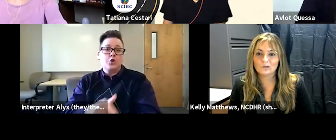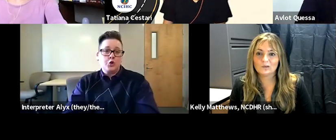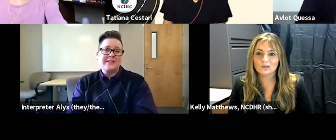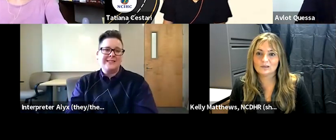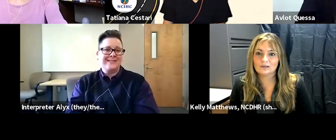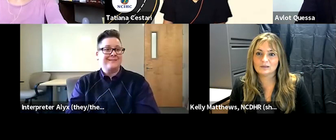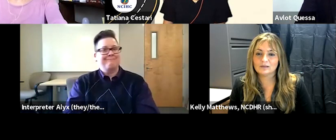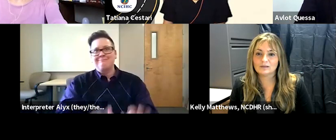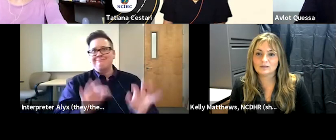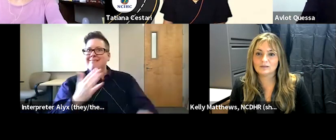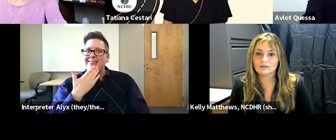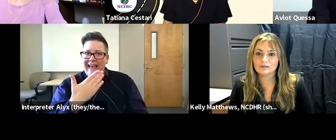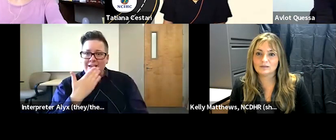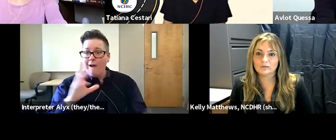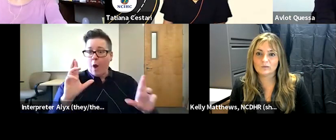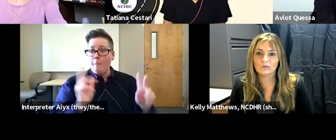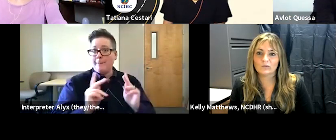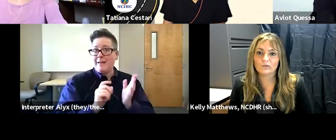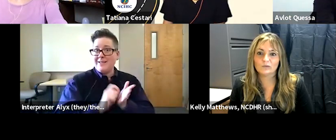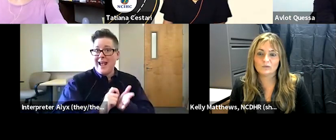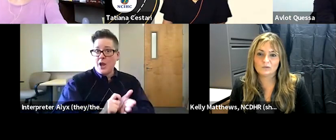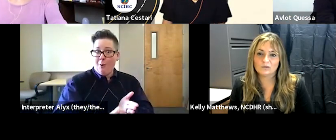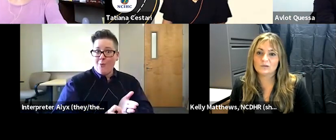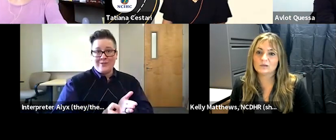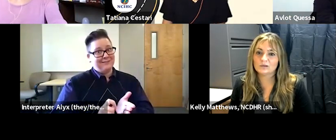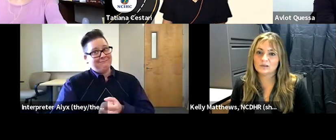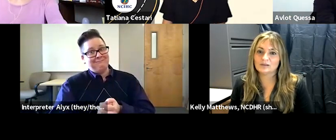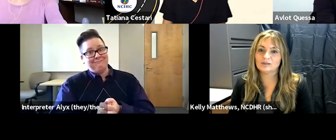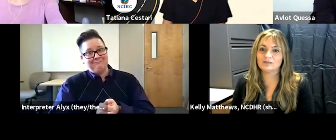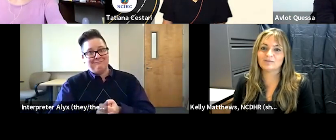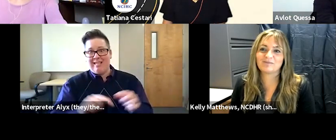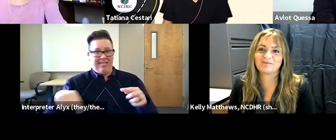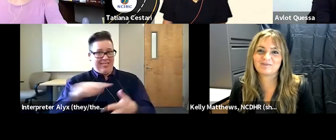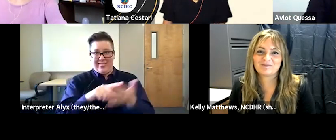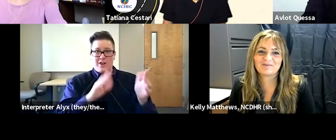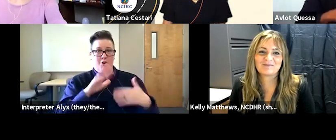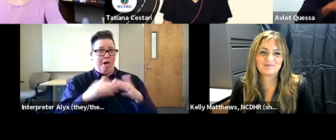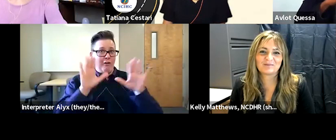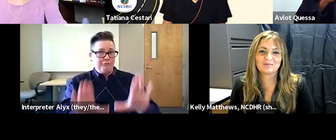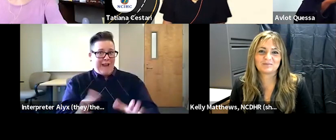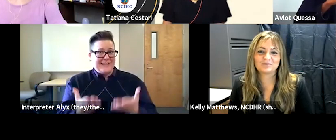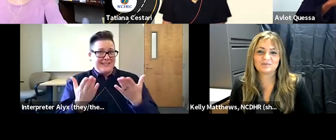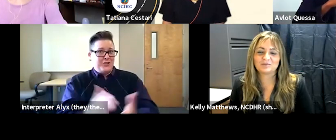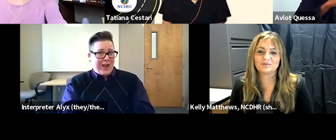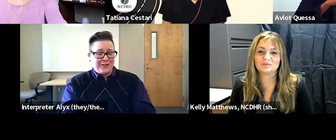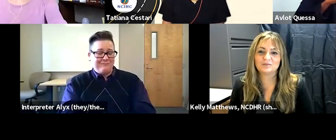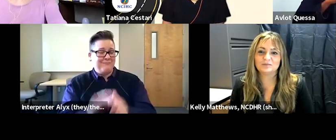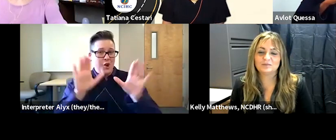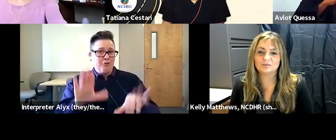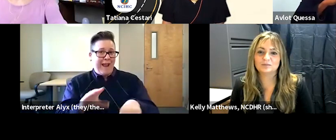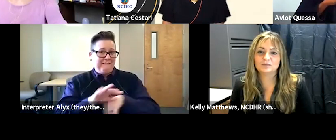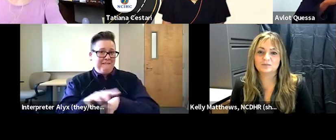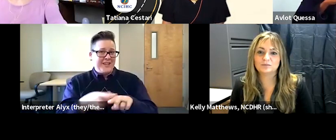perfect thank you and i hope people are taking notes because these are great uh suggestions and advice from our